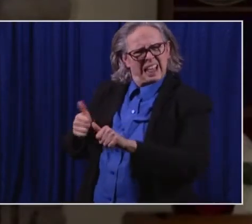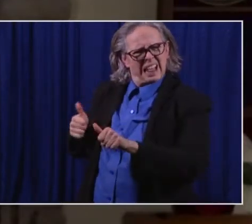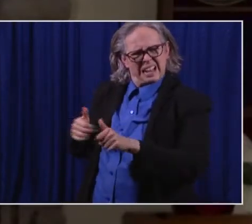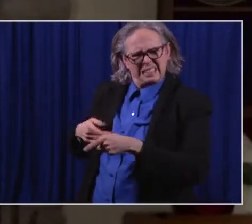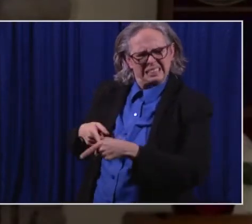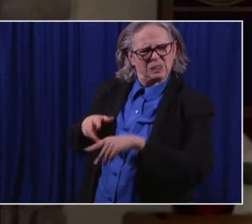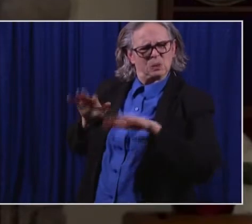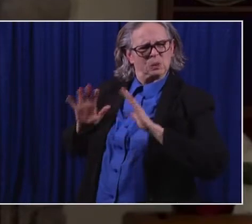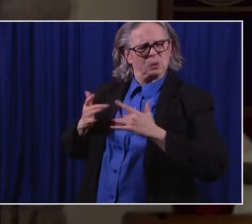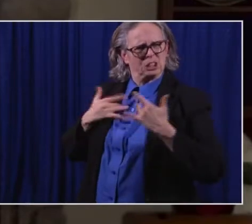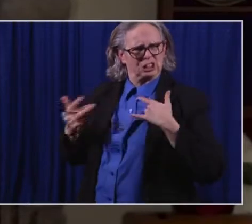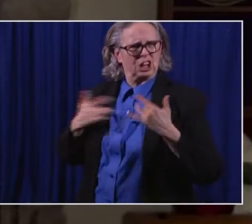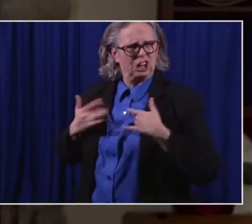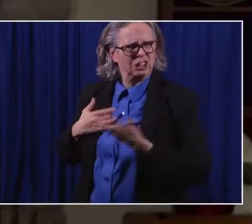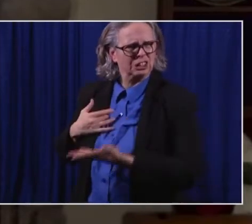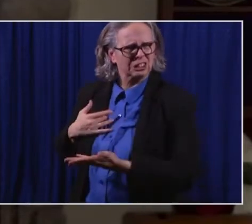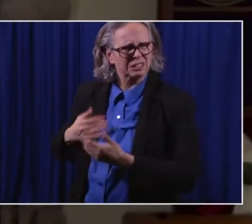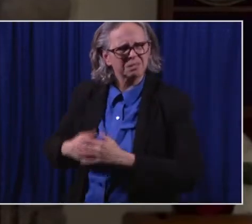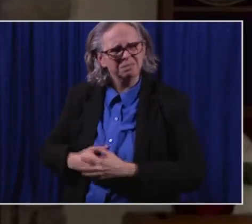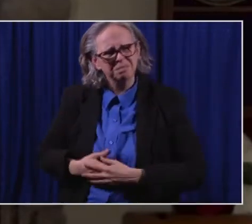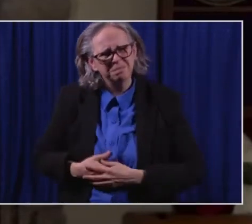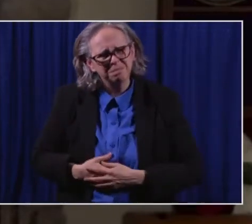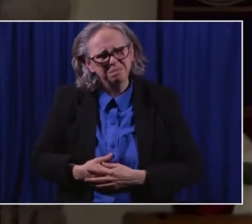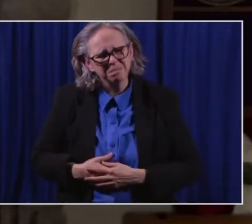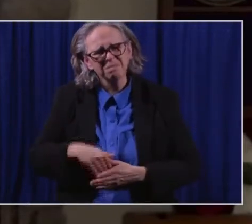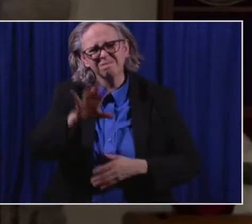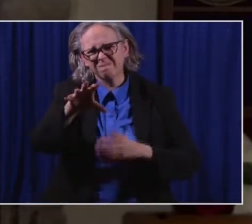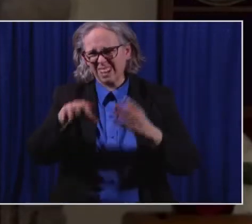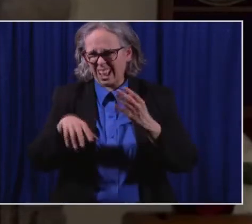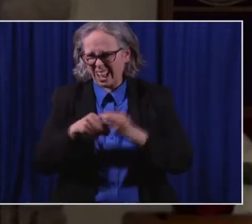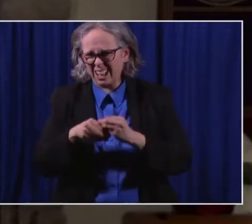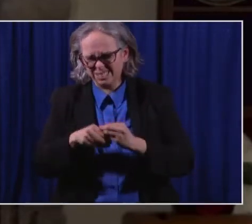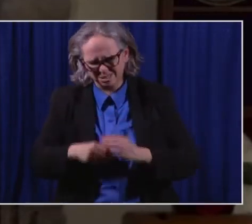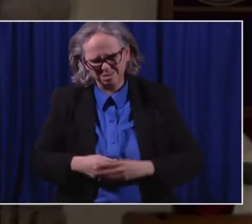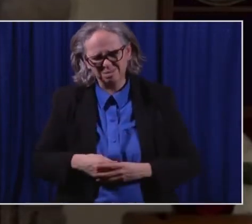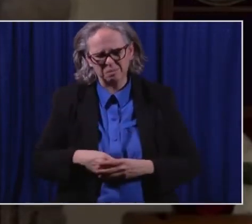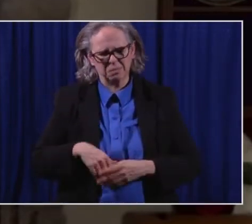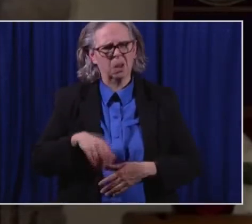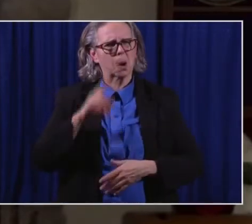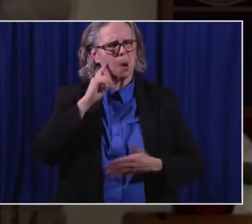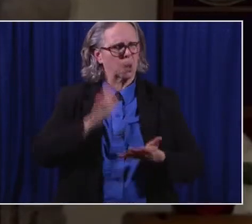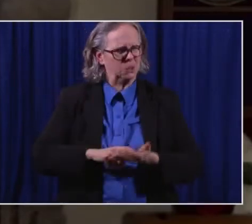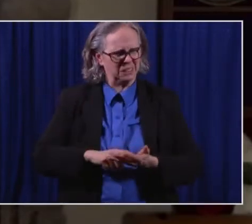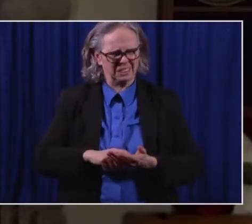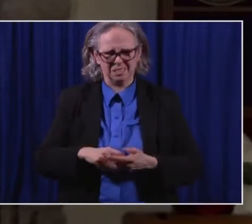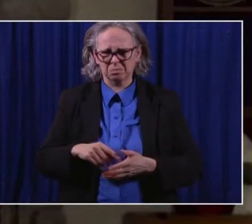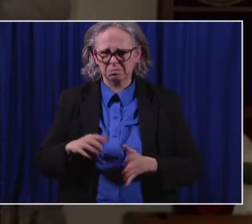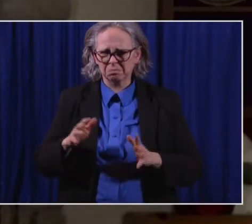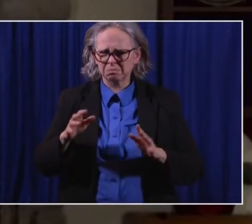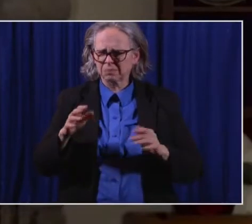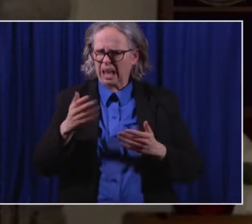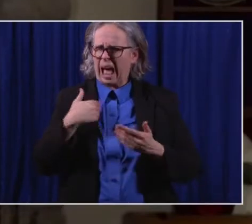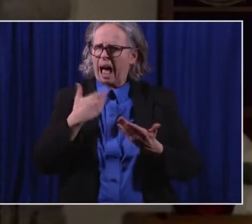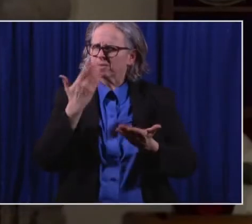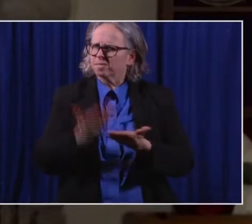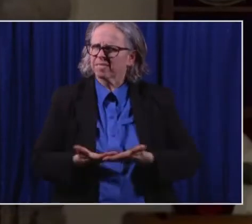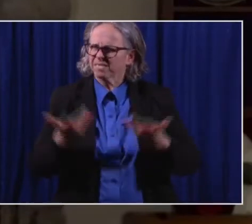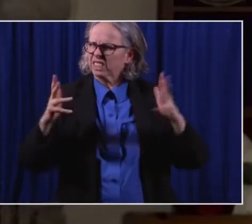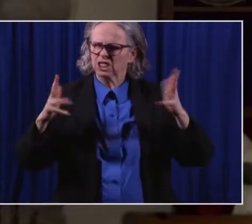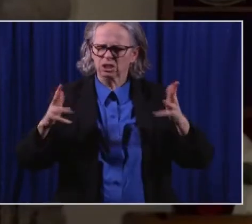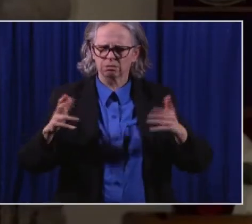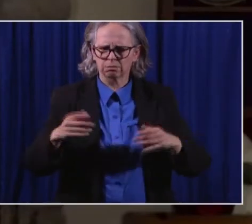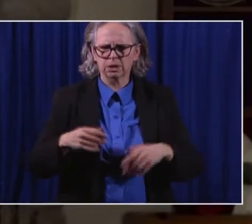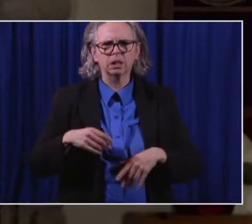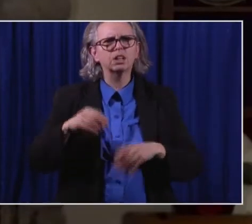That we've also seen, uh, there've been reports, uh, and some clear evidence of this, that absenteeism, uh,